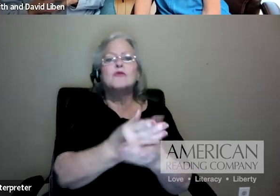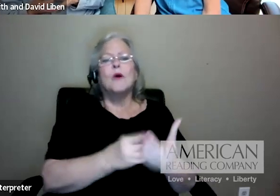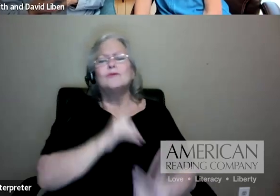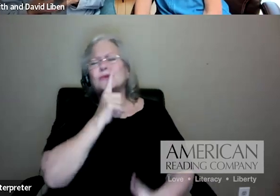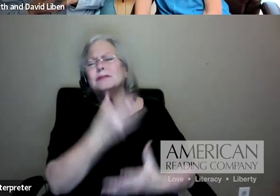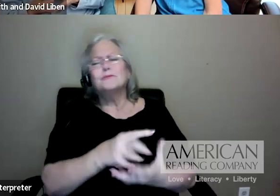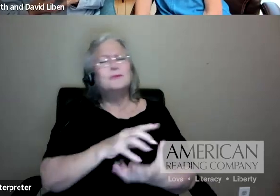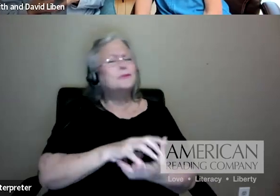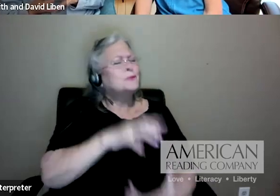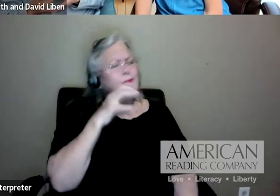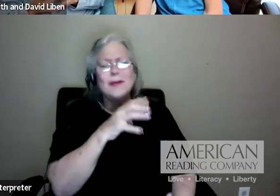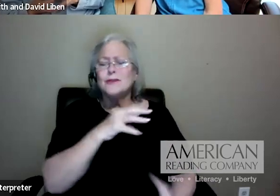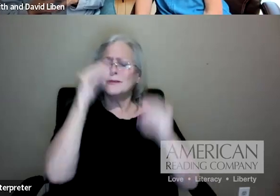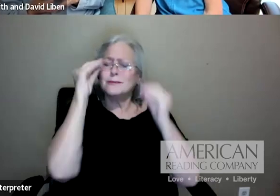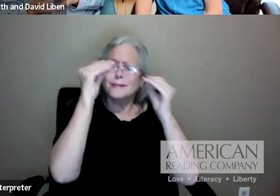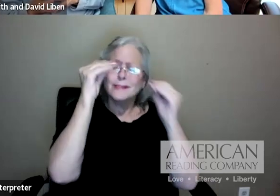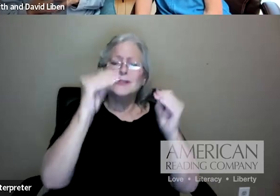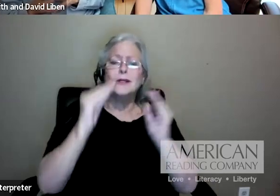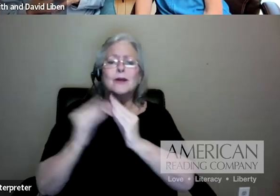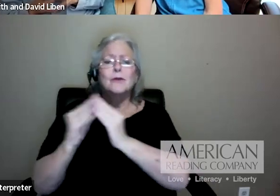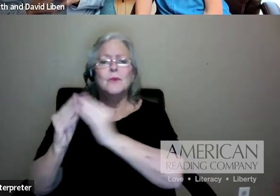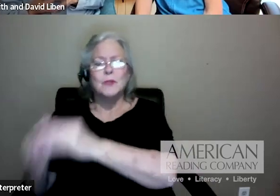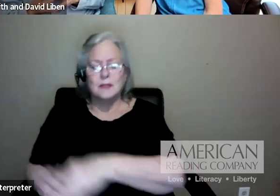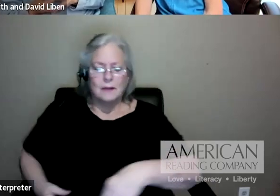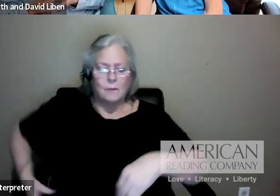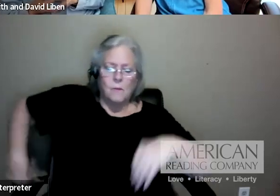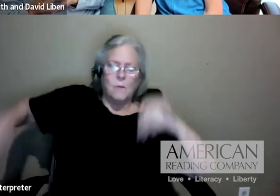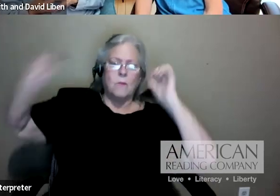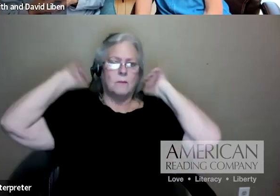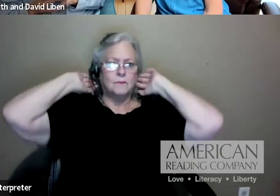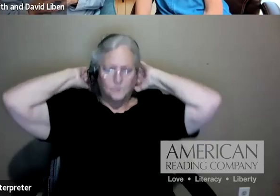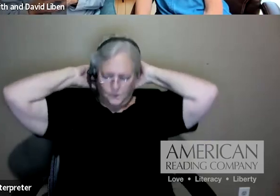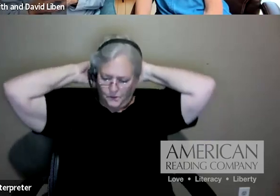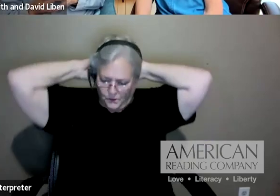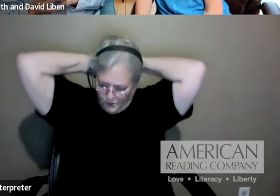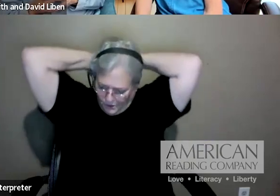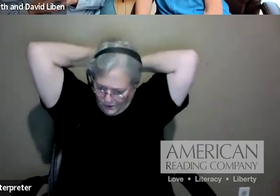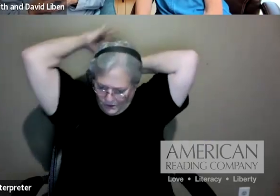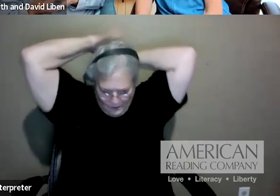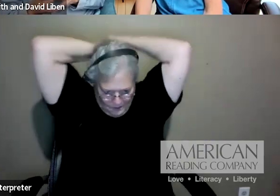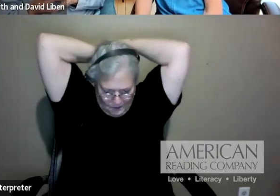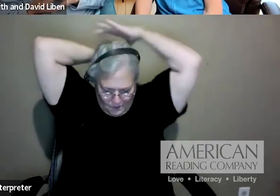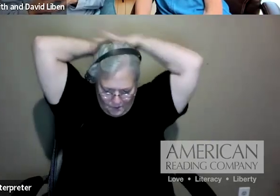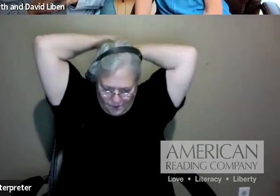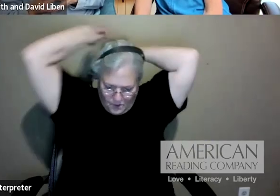community. I'm seeing some questions. I know that's something that folks want to chew on.